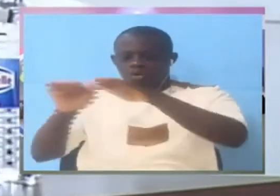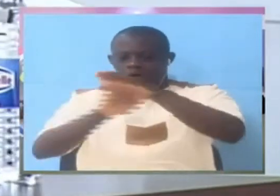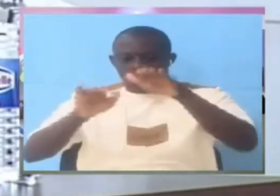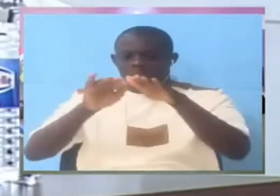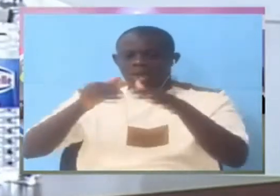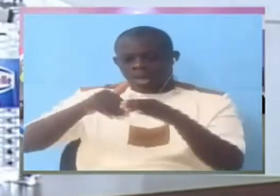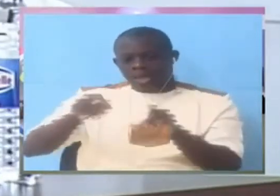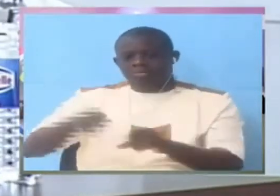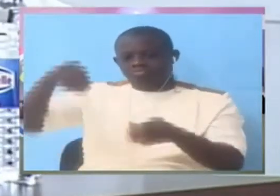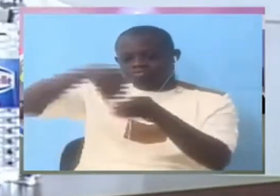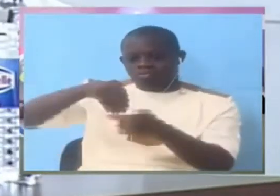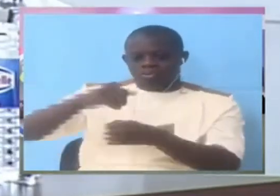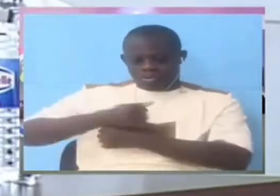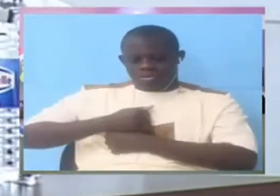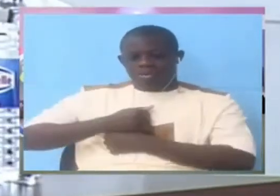External